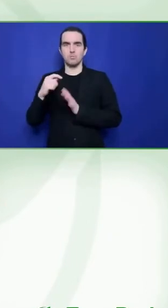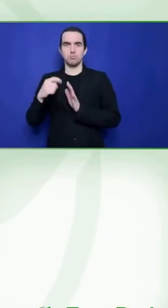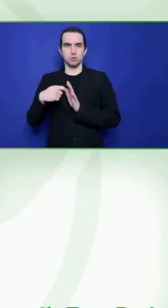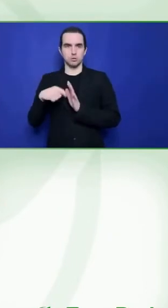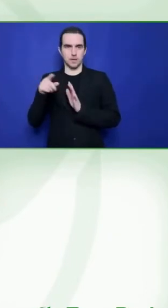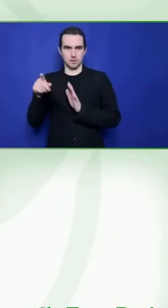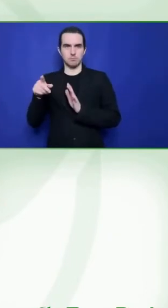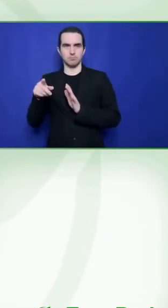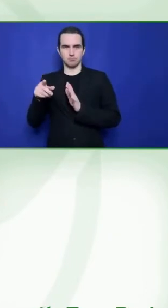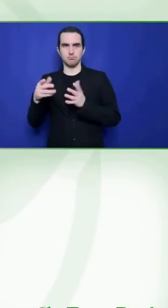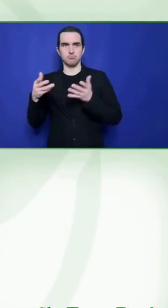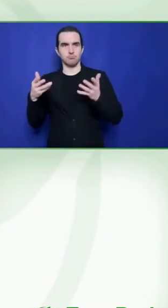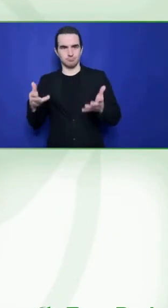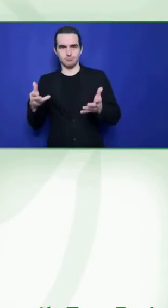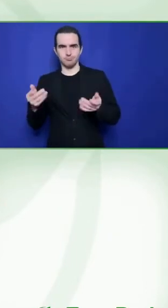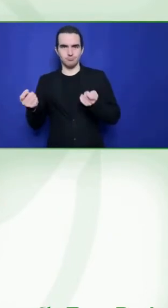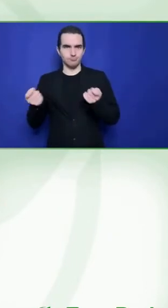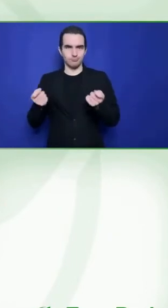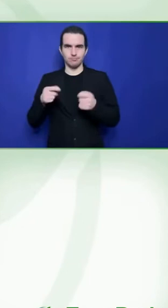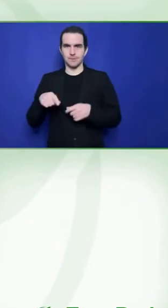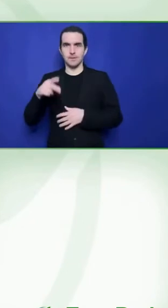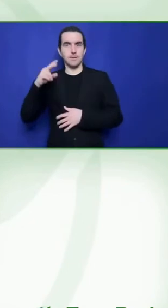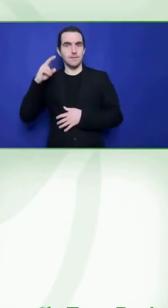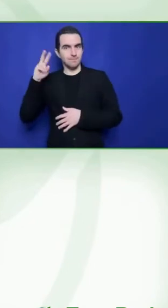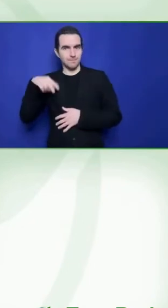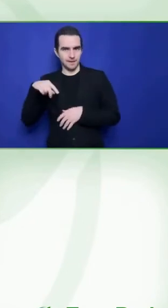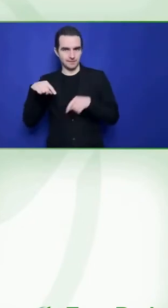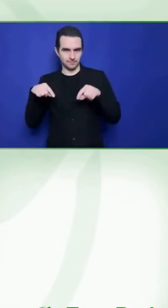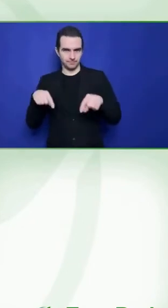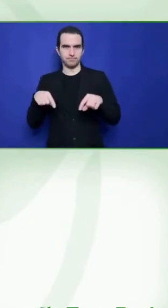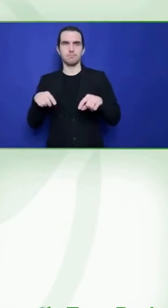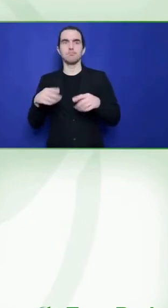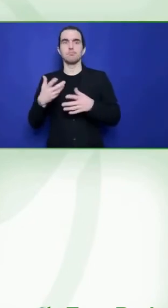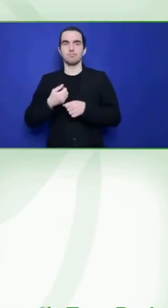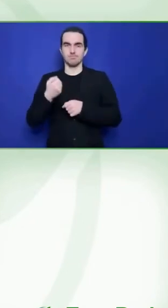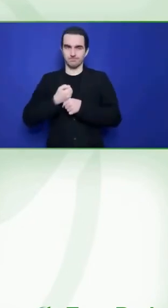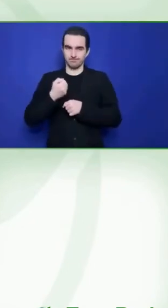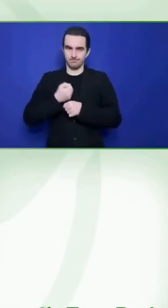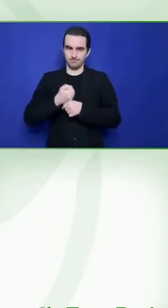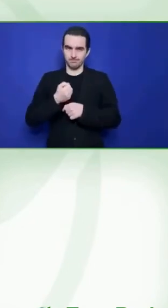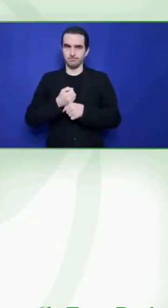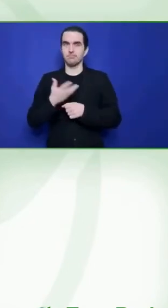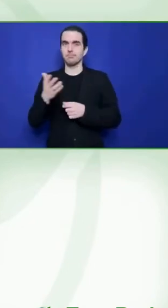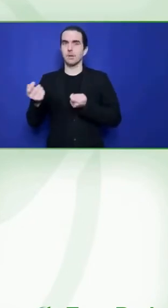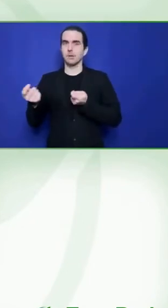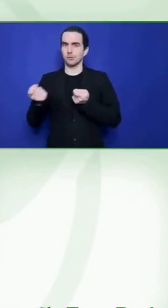of Accessibility Professionals, IAAP, a division of